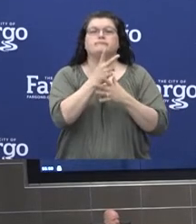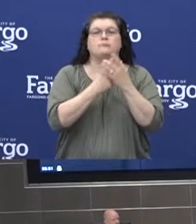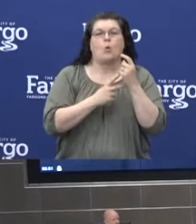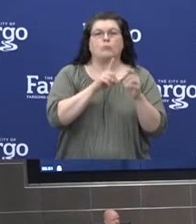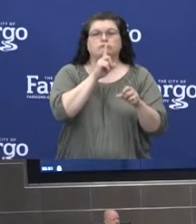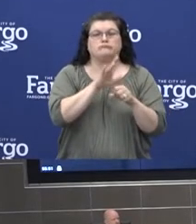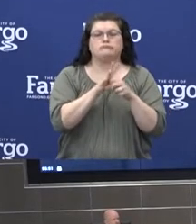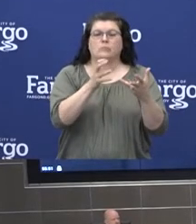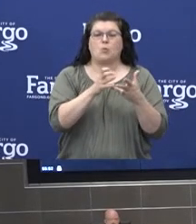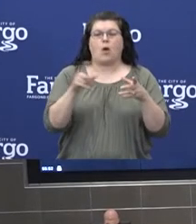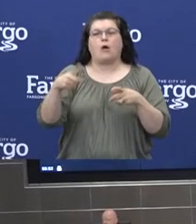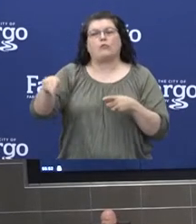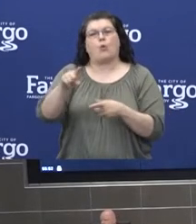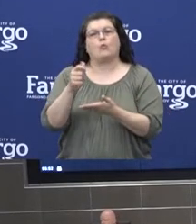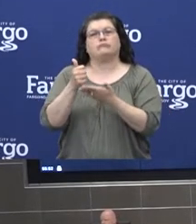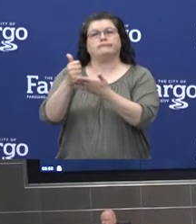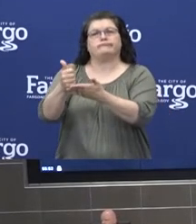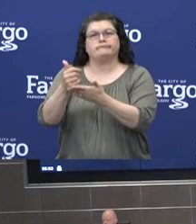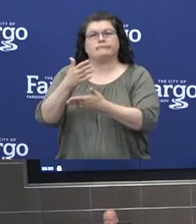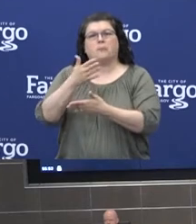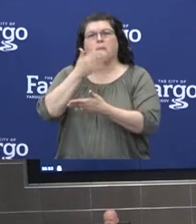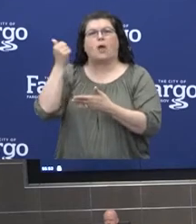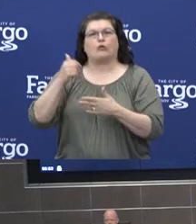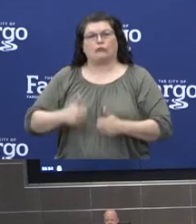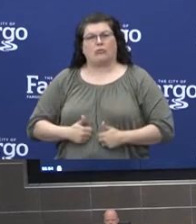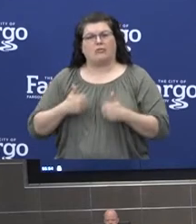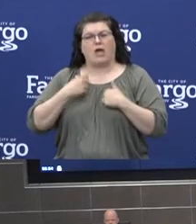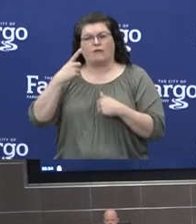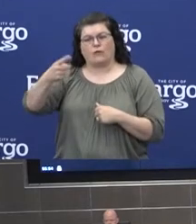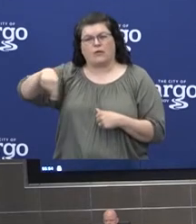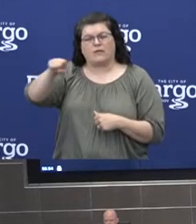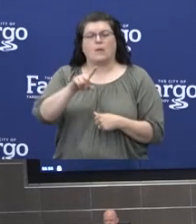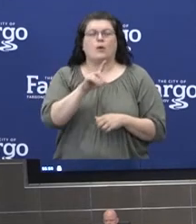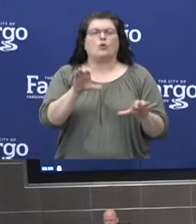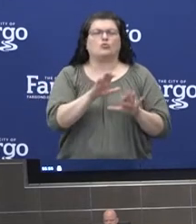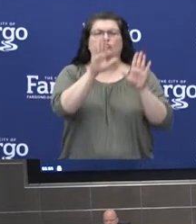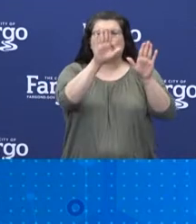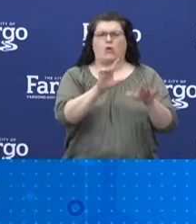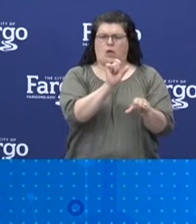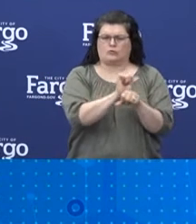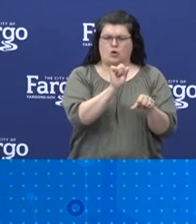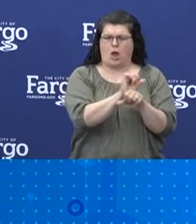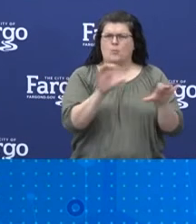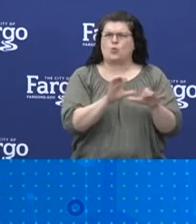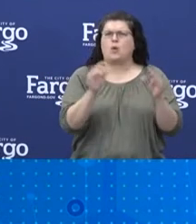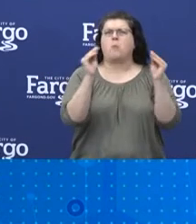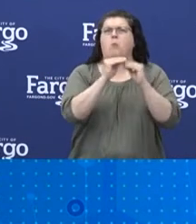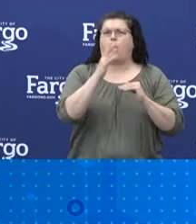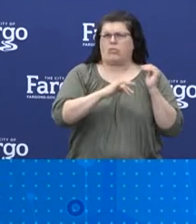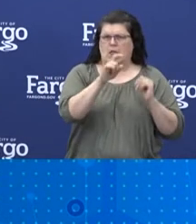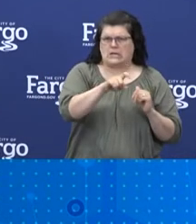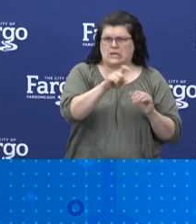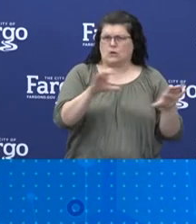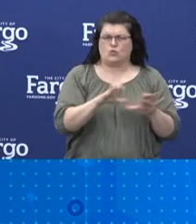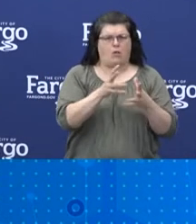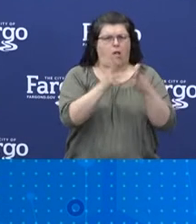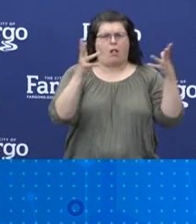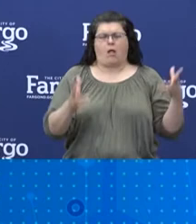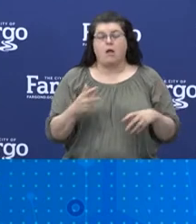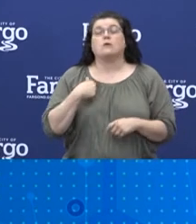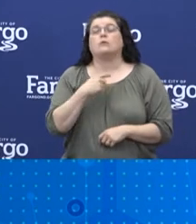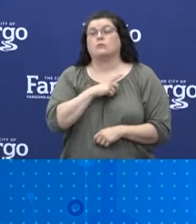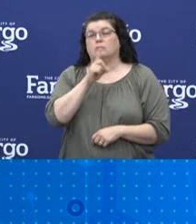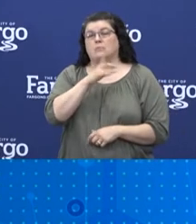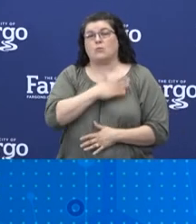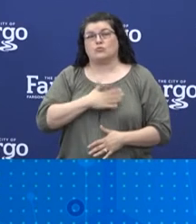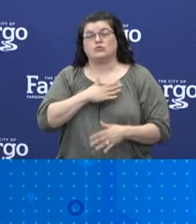life brighter for the guests they serve. They do a tremendous job and have always gone above and beyond during this pandemic. Contact